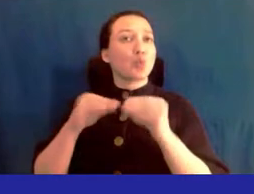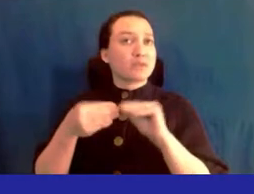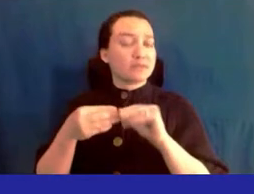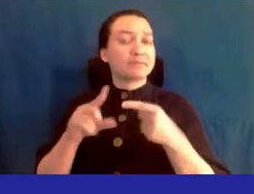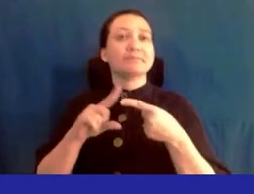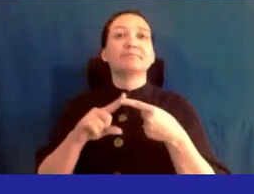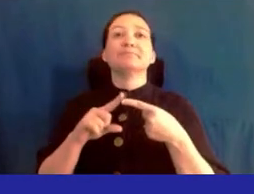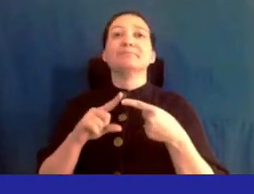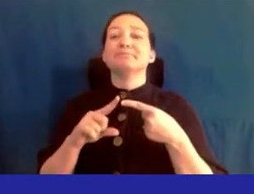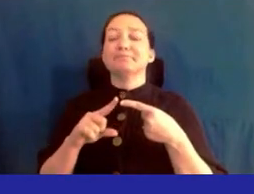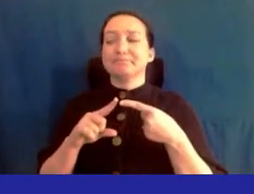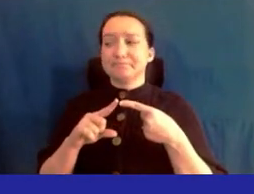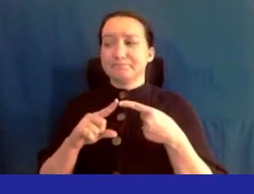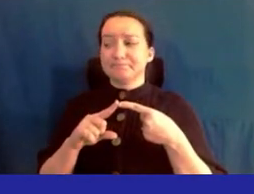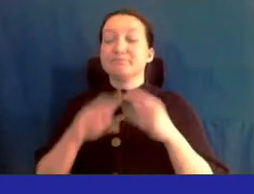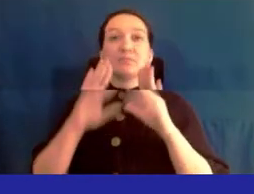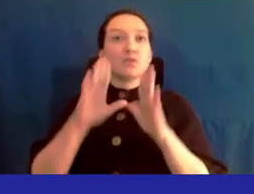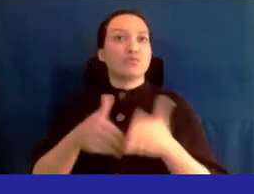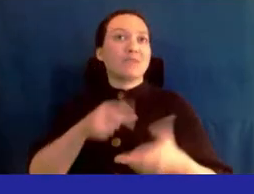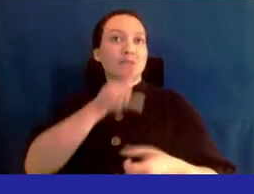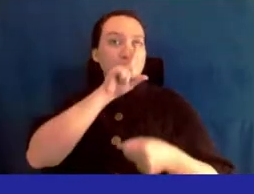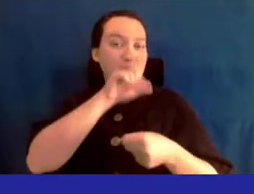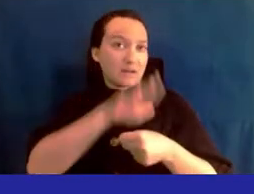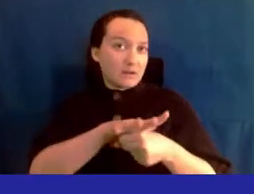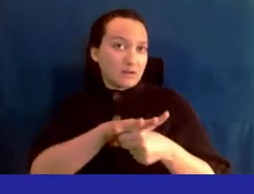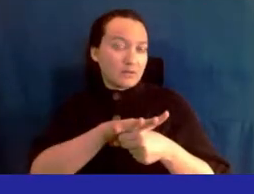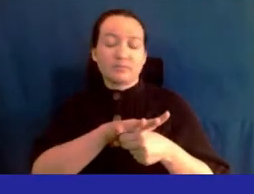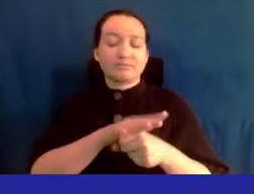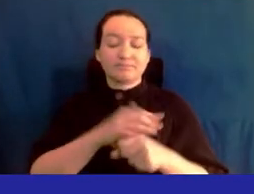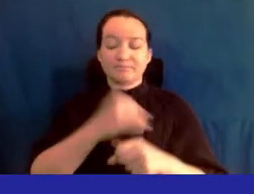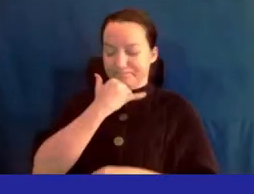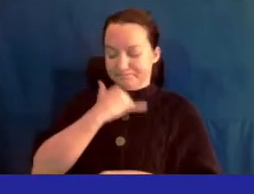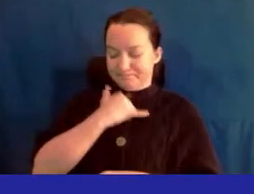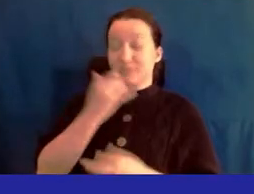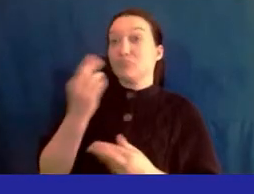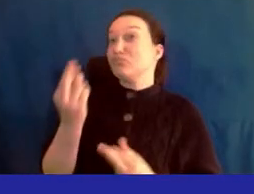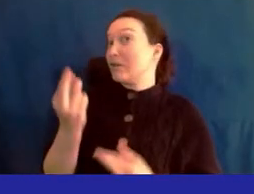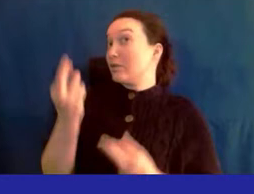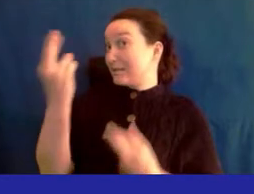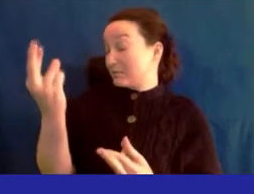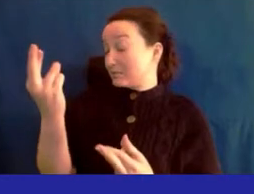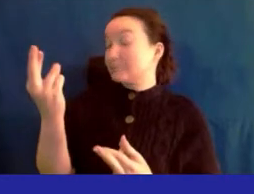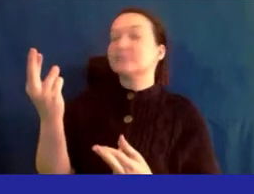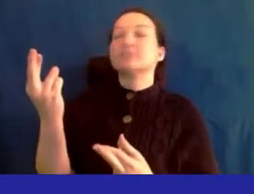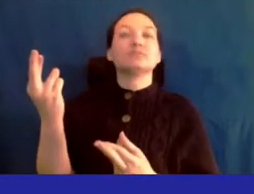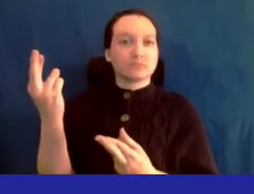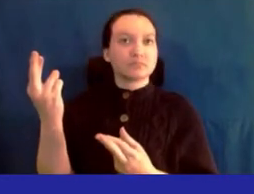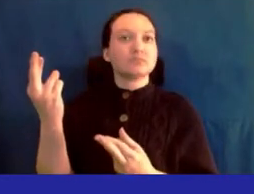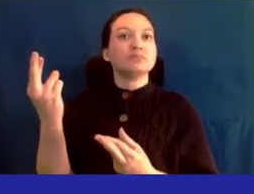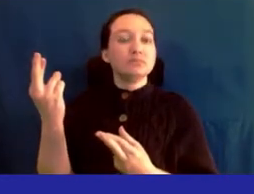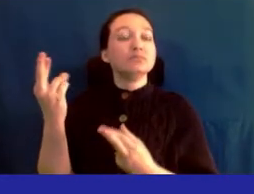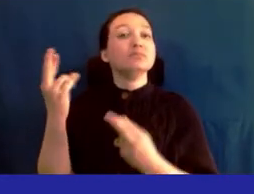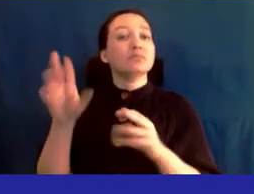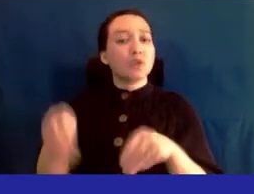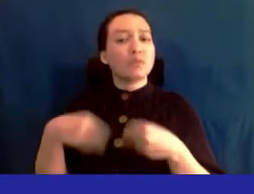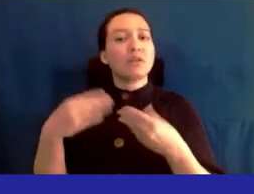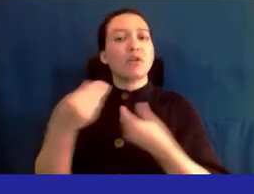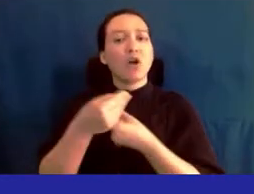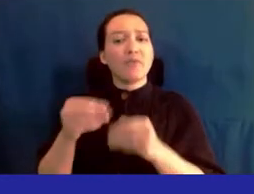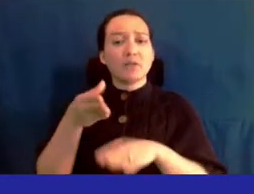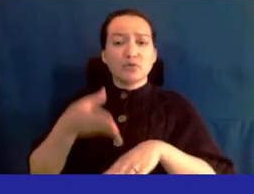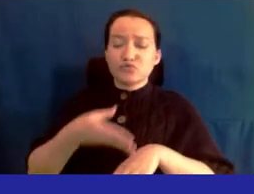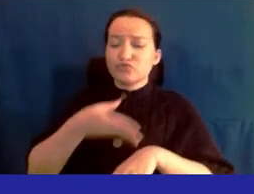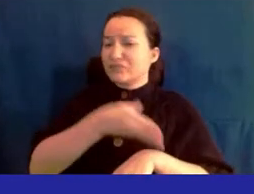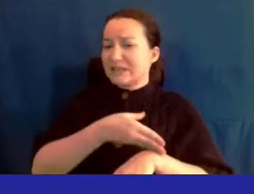for recommitted or for recommended this provision this provider office increased